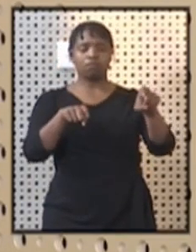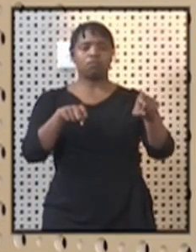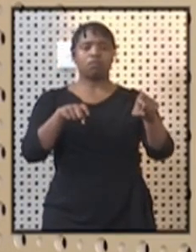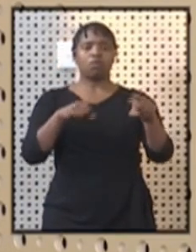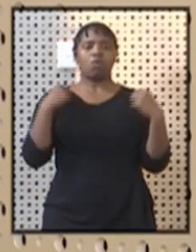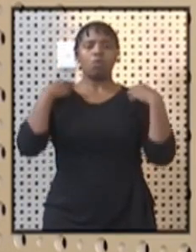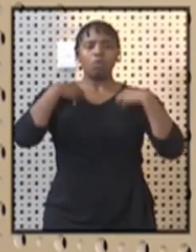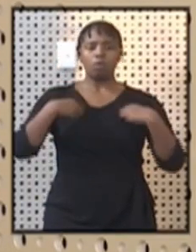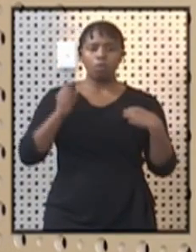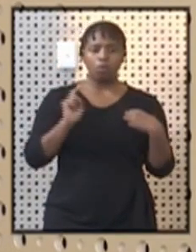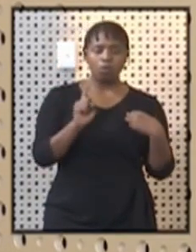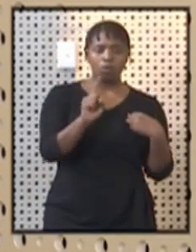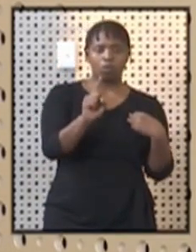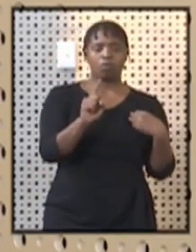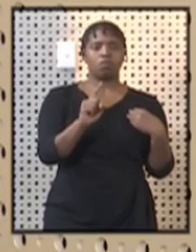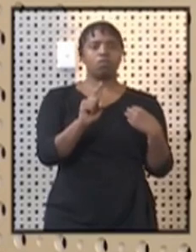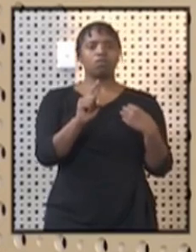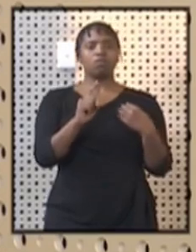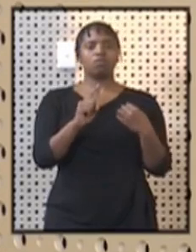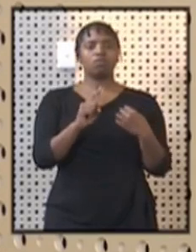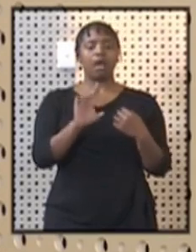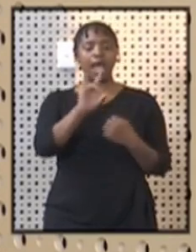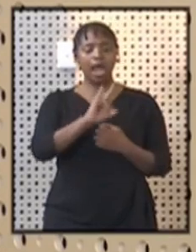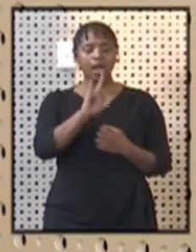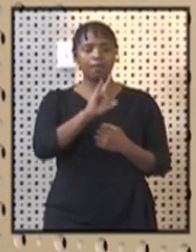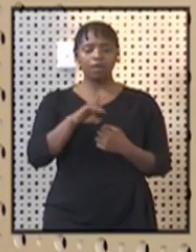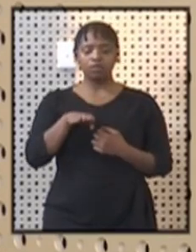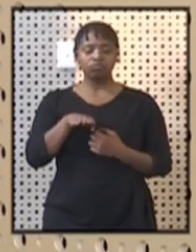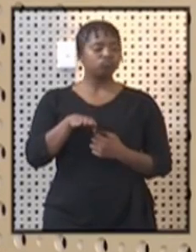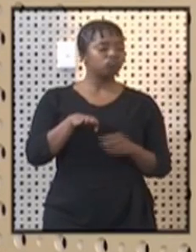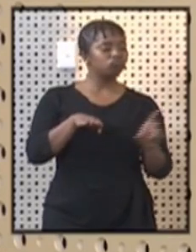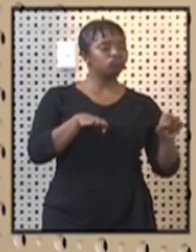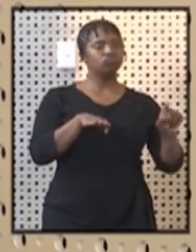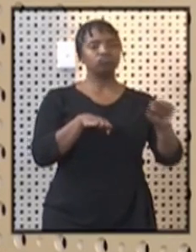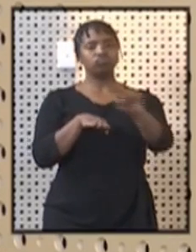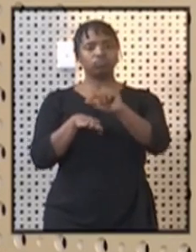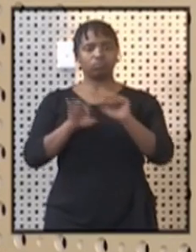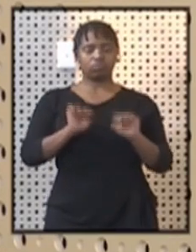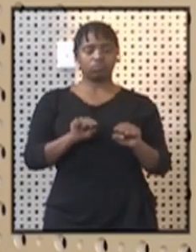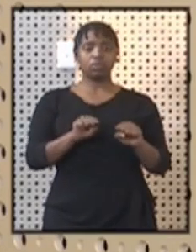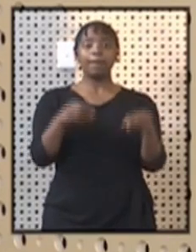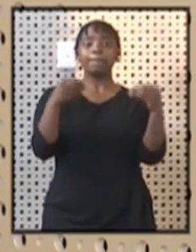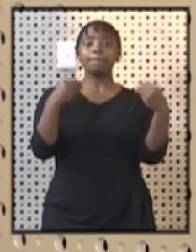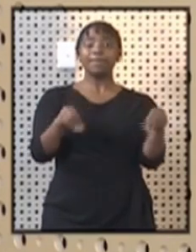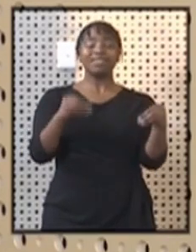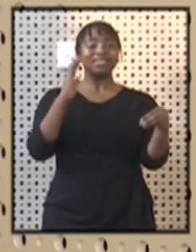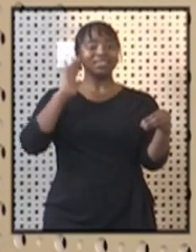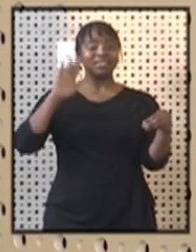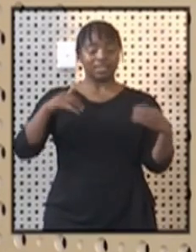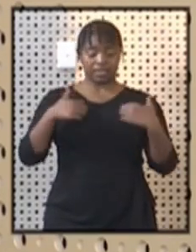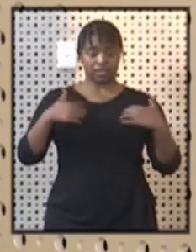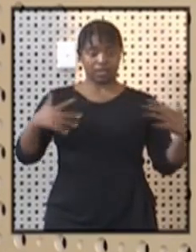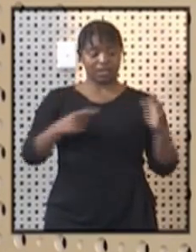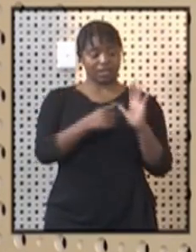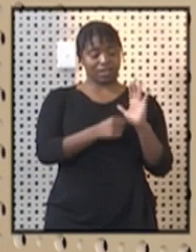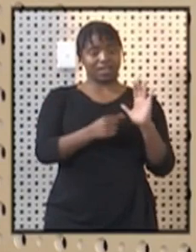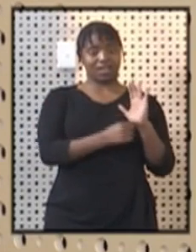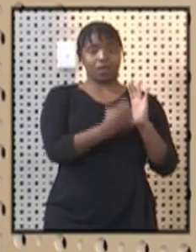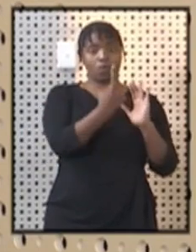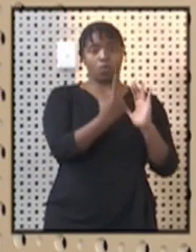professional services. Domestic travel for business purpose was also allowed as of June the 1st.